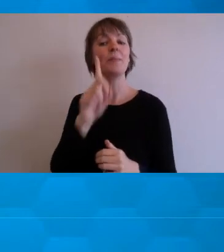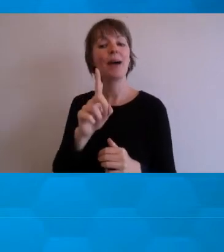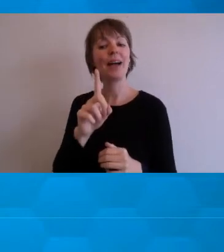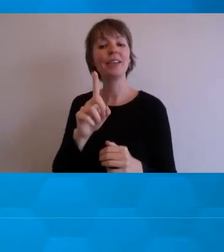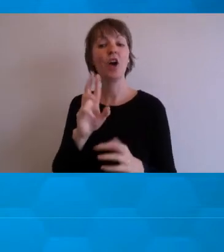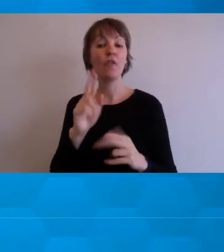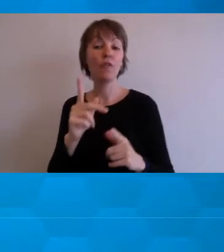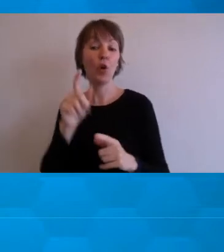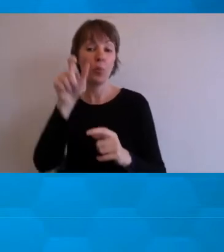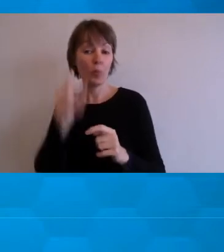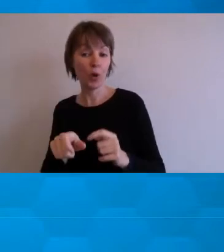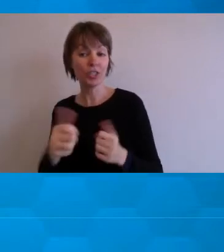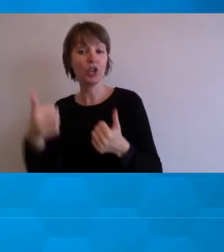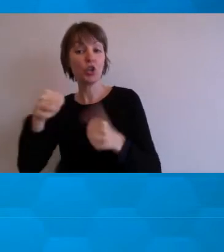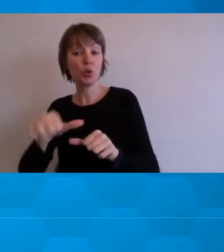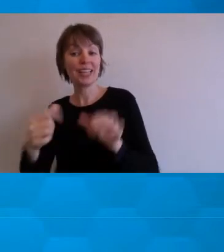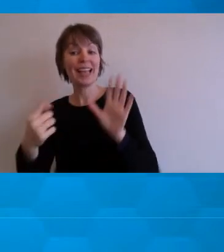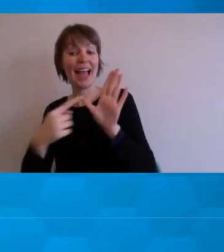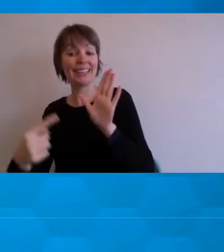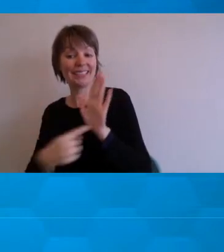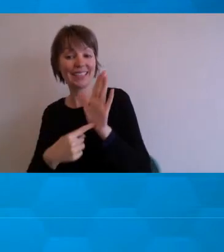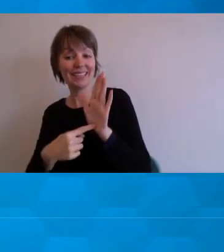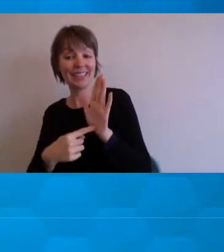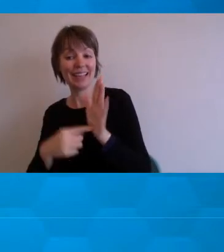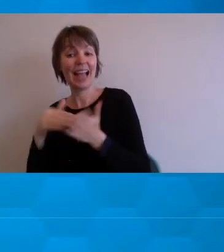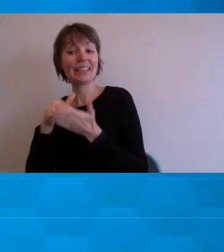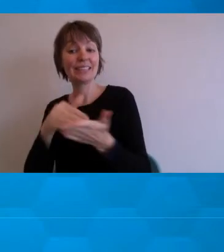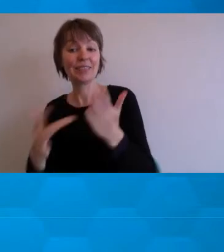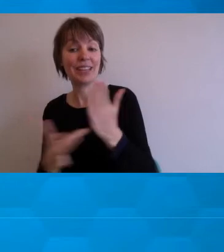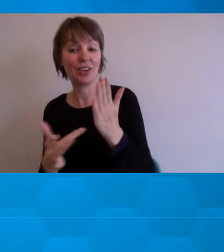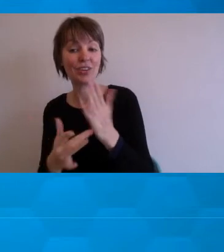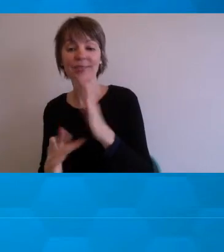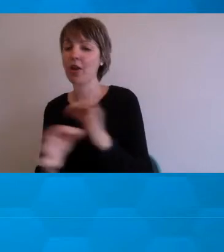who uses assistive technology. Next slide, please.